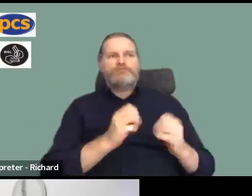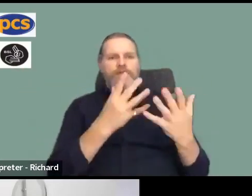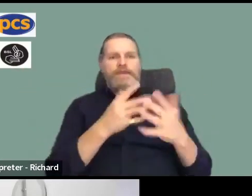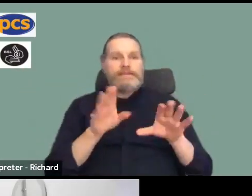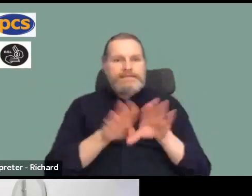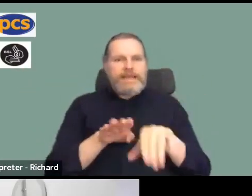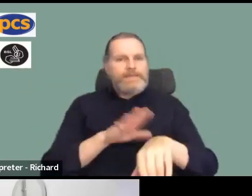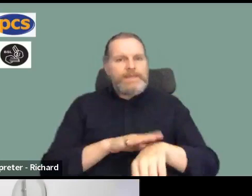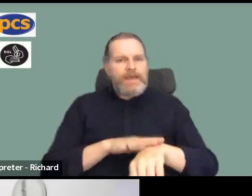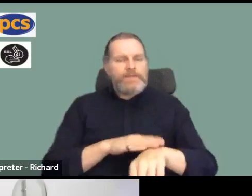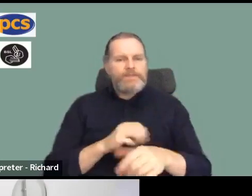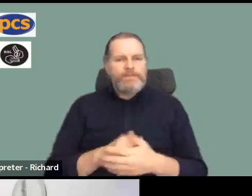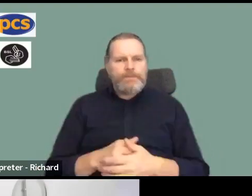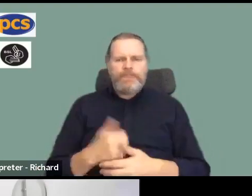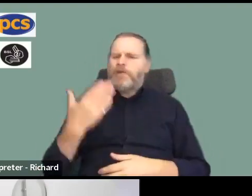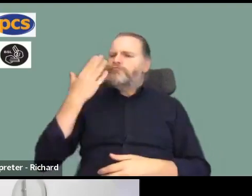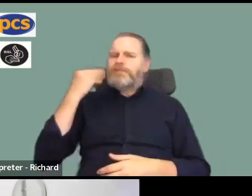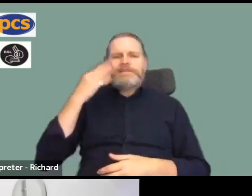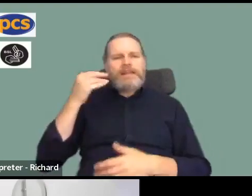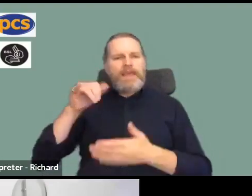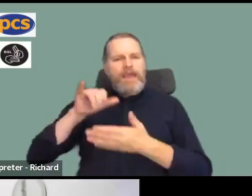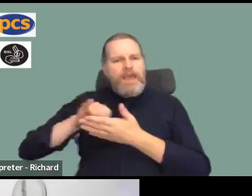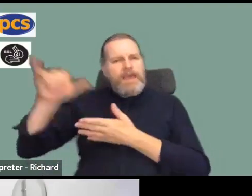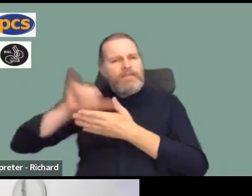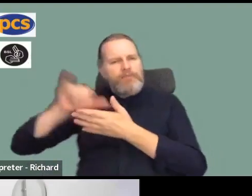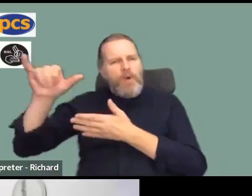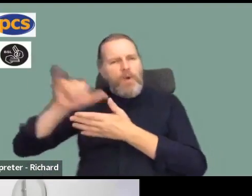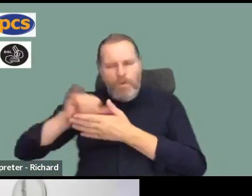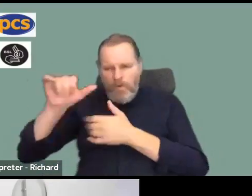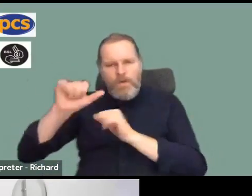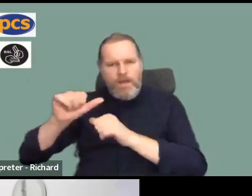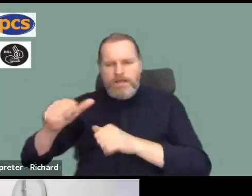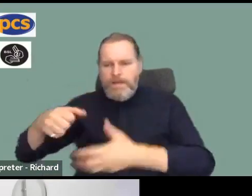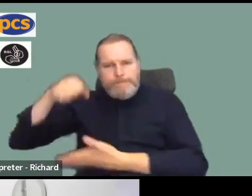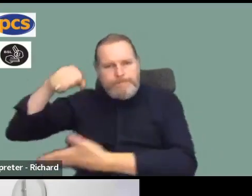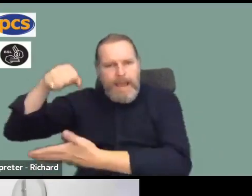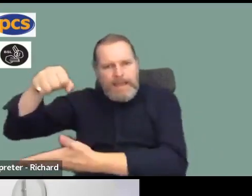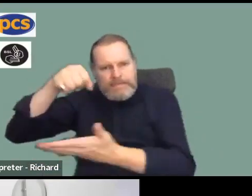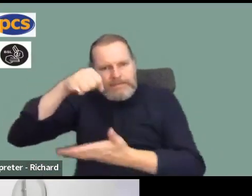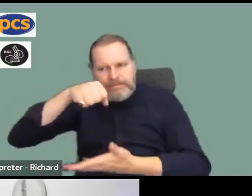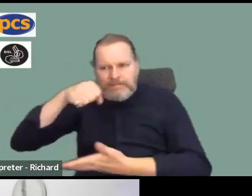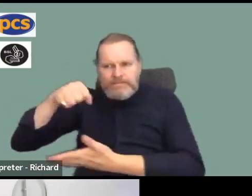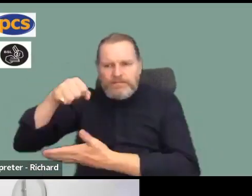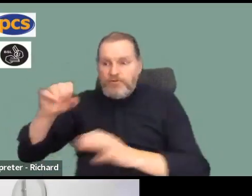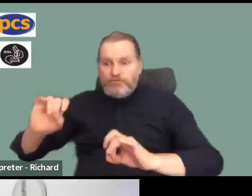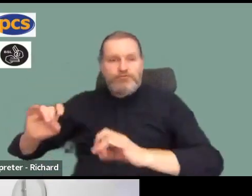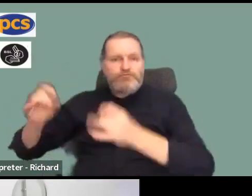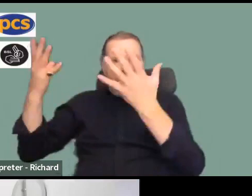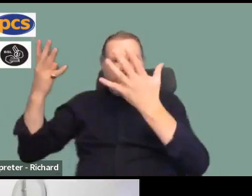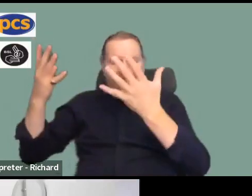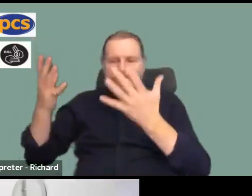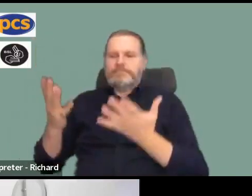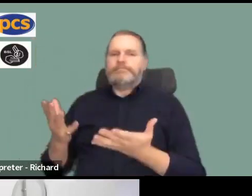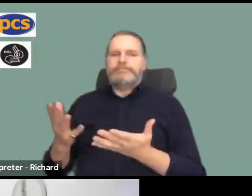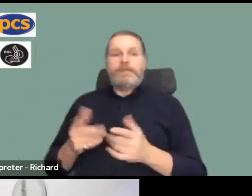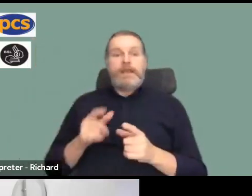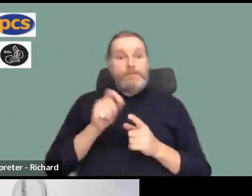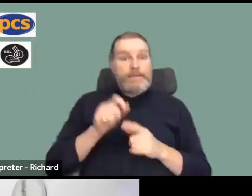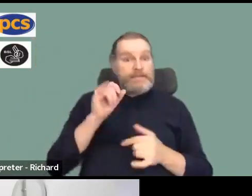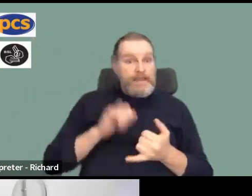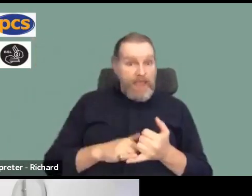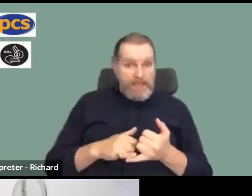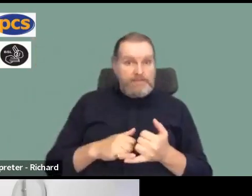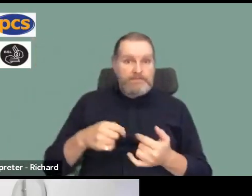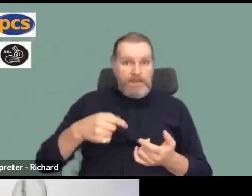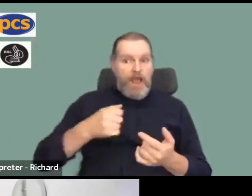recently, baggage handlers, big publicity, the baggage handlers at Heathrow were going on strike. Well, PCS has members at Heathrow, whether it's passport